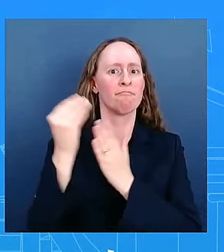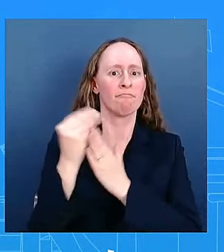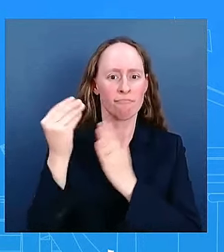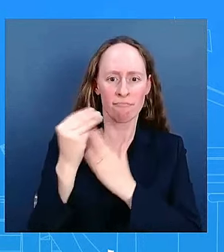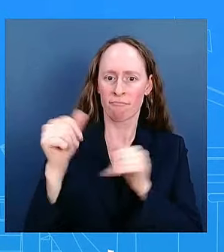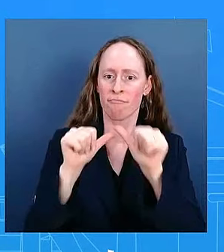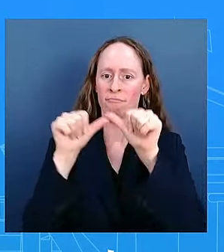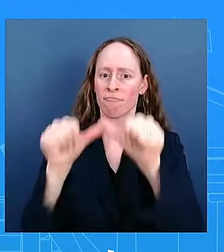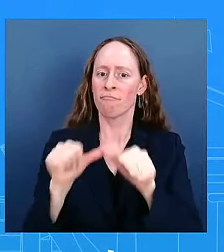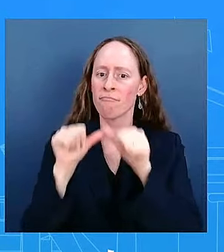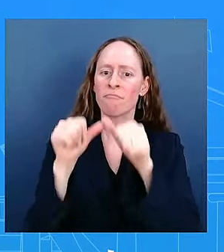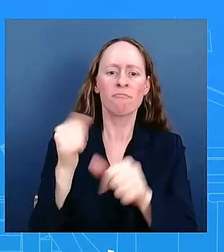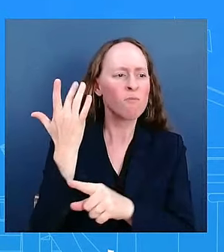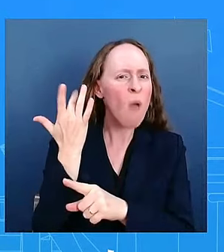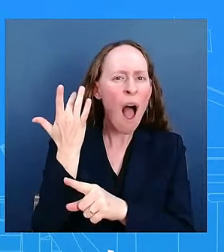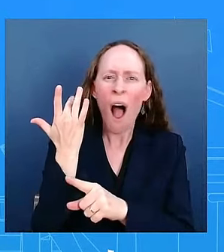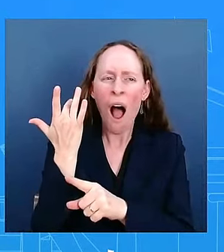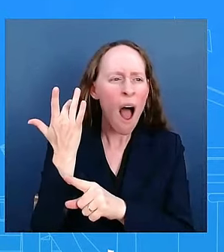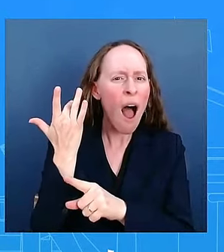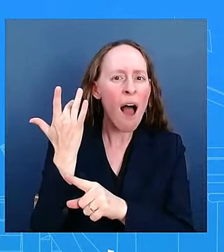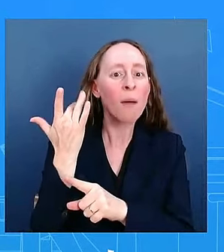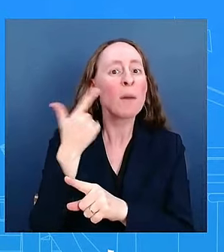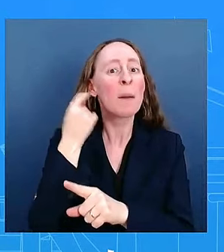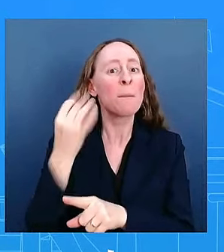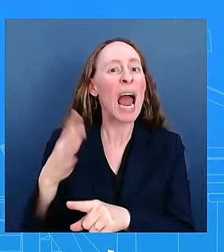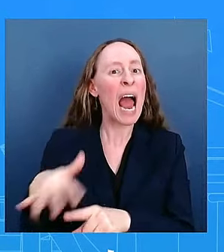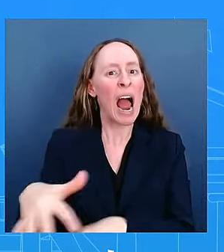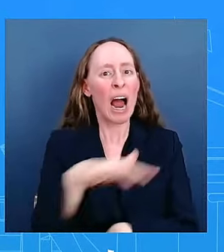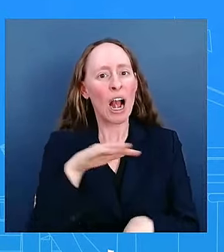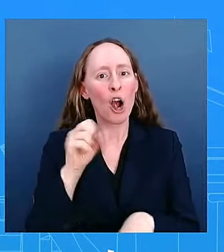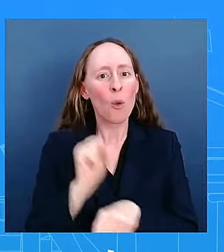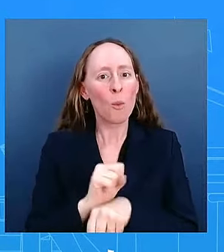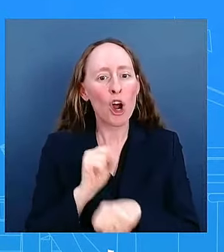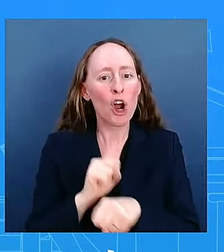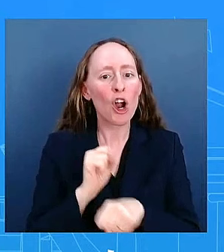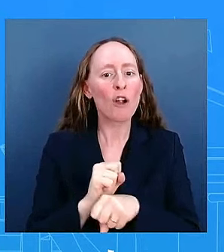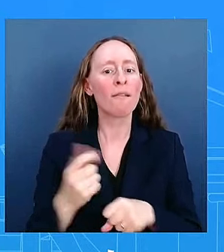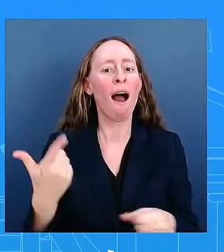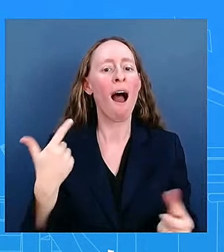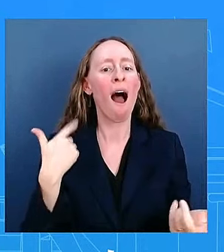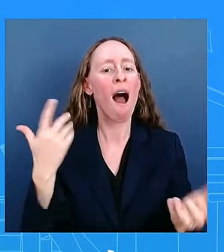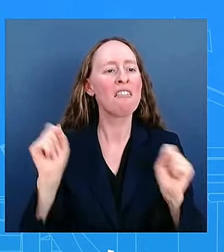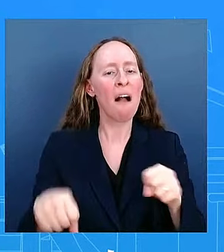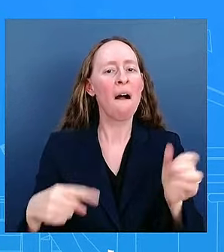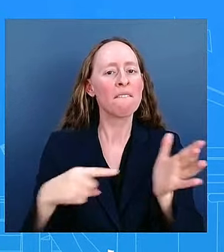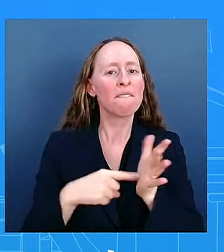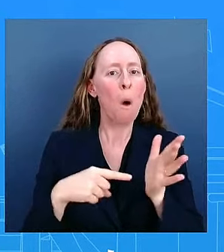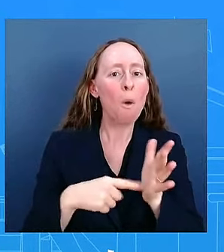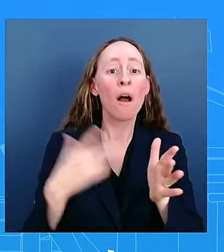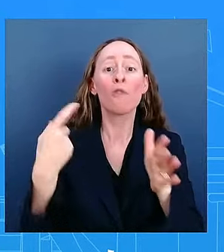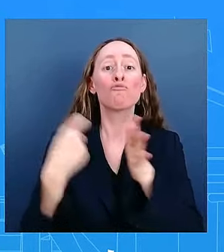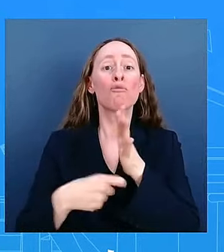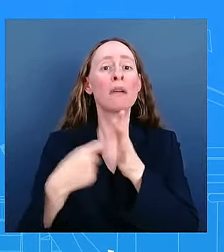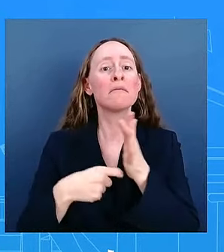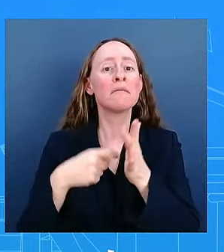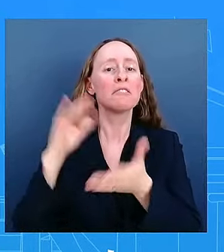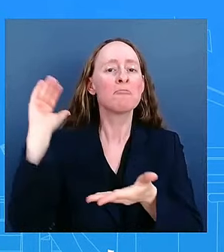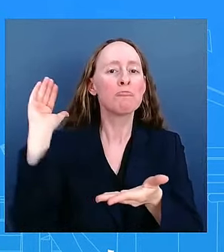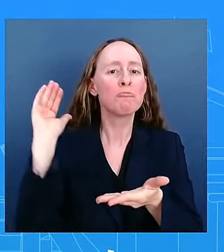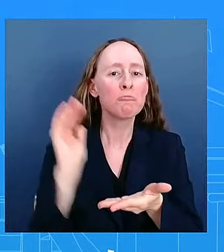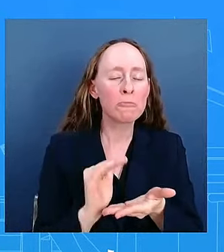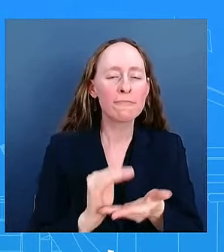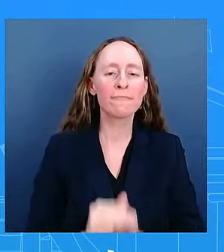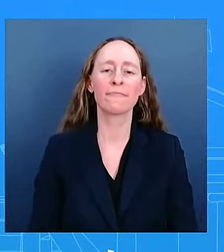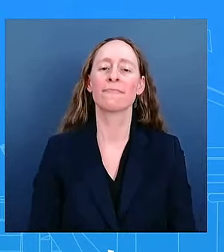easing inflation real after-tax income was up a solid 1.6 percent in q3 that's more buying